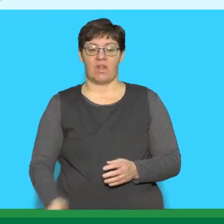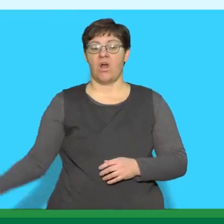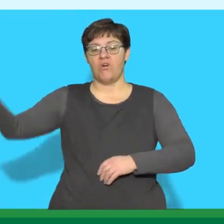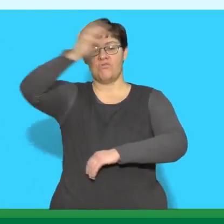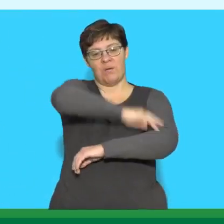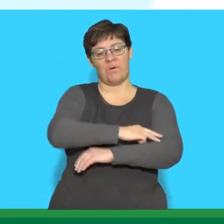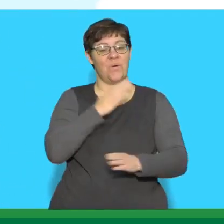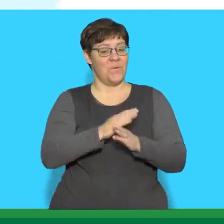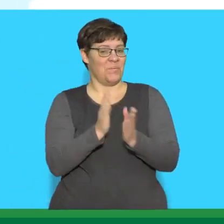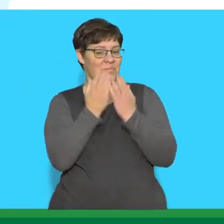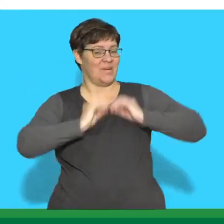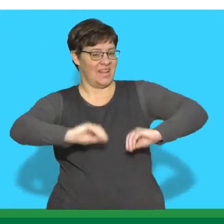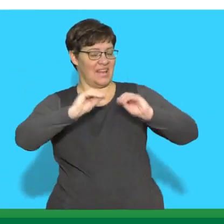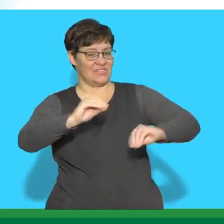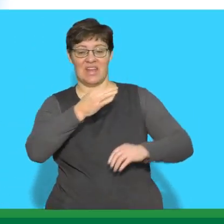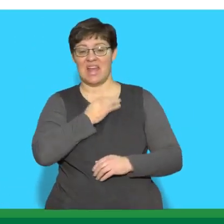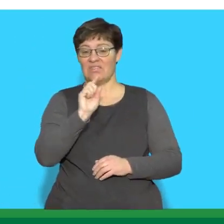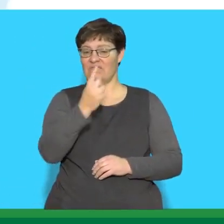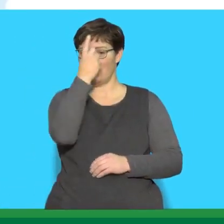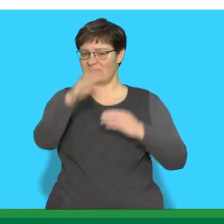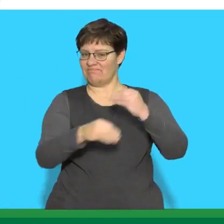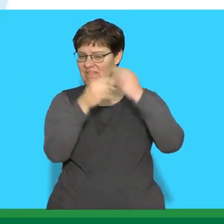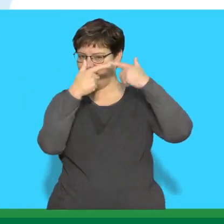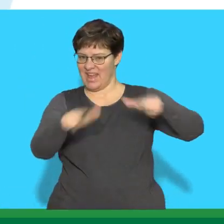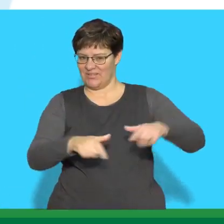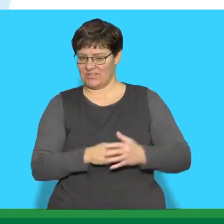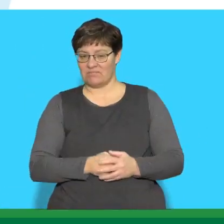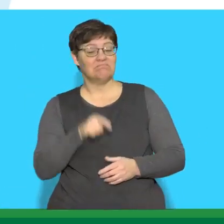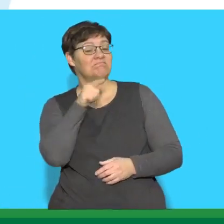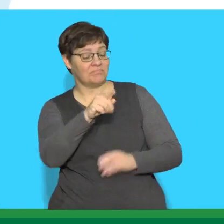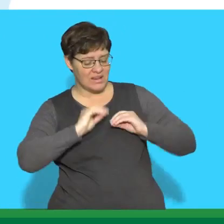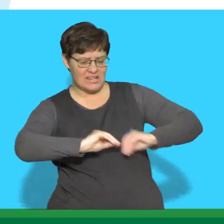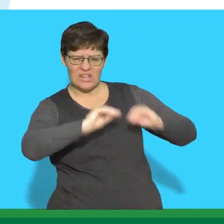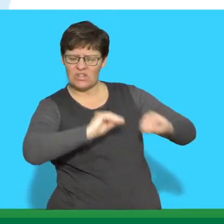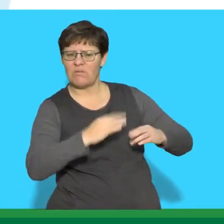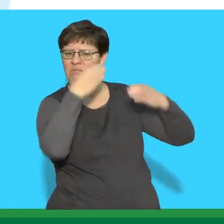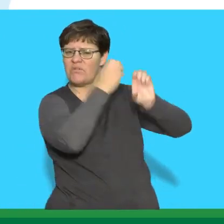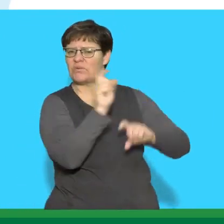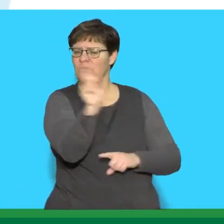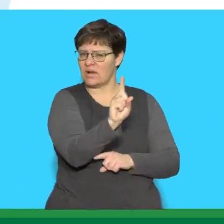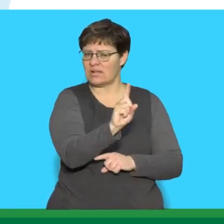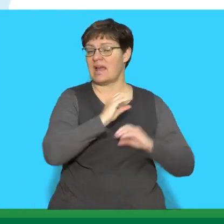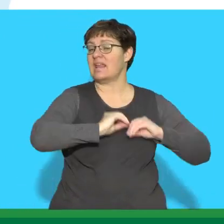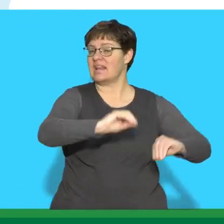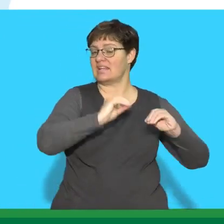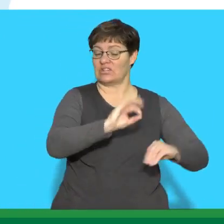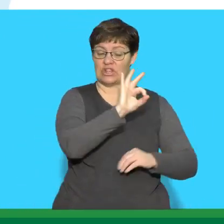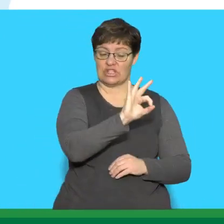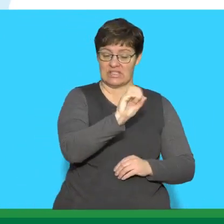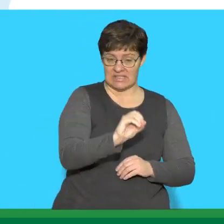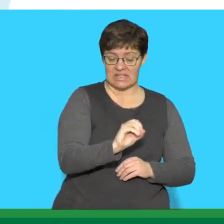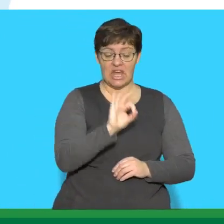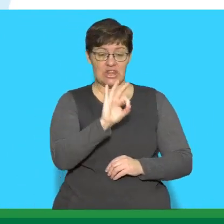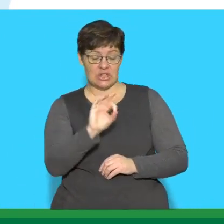This is a Rainbow Workbook lesson for English First Additional Language. In this episode, we focus on lessons 30 and